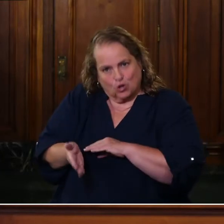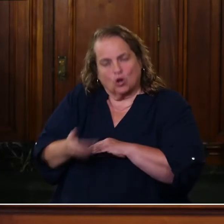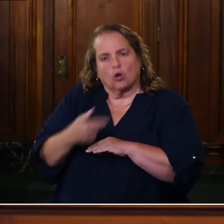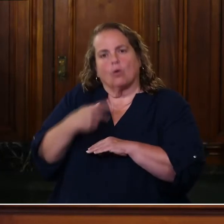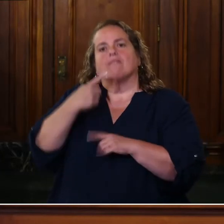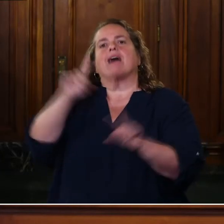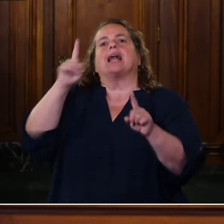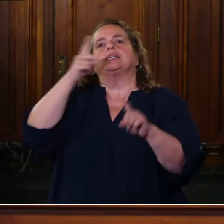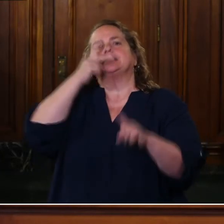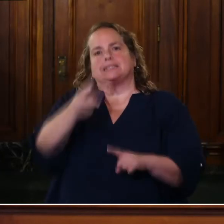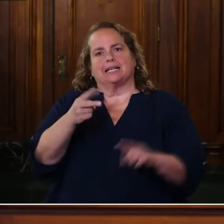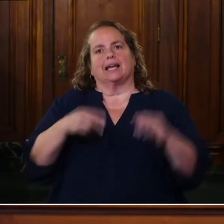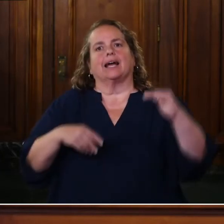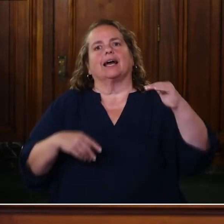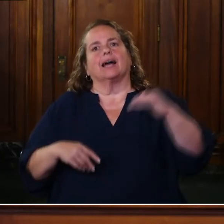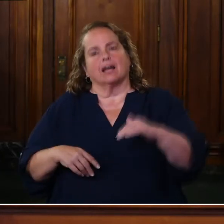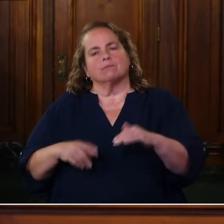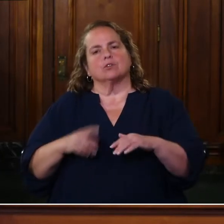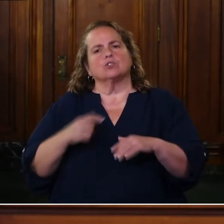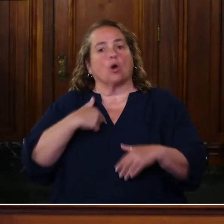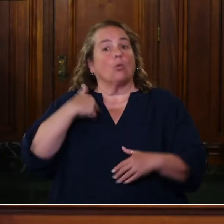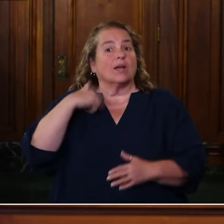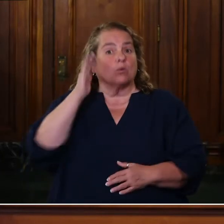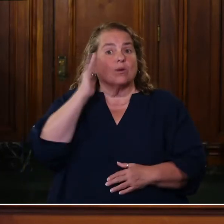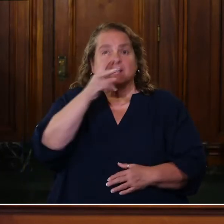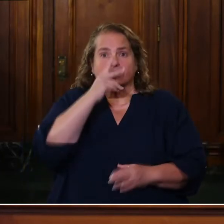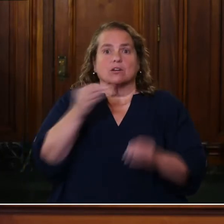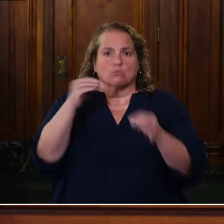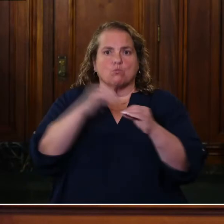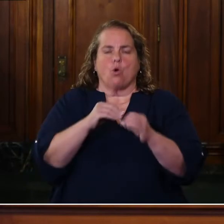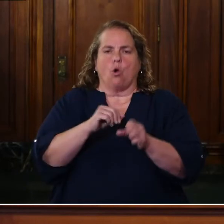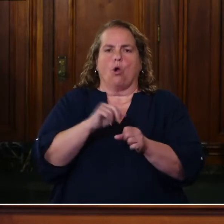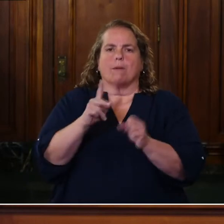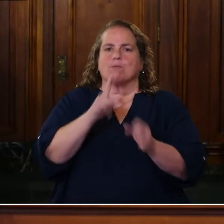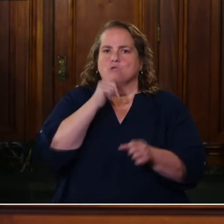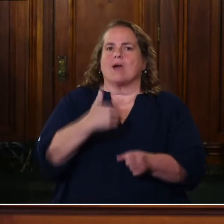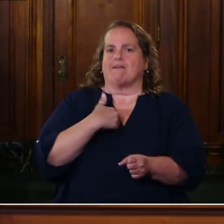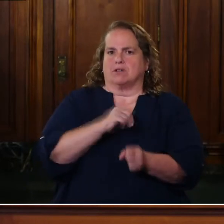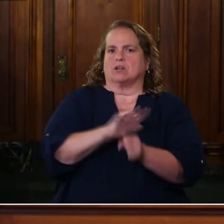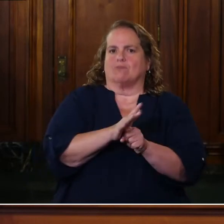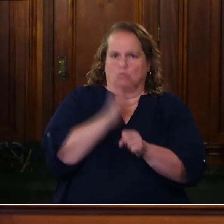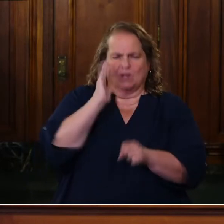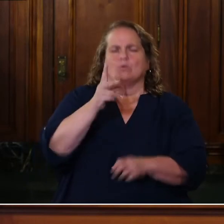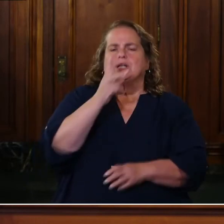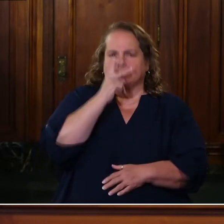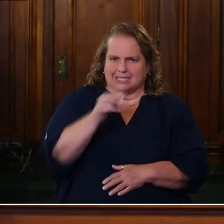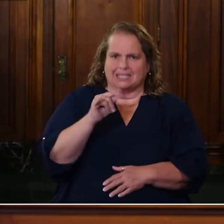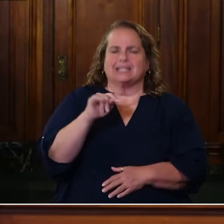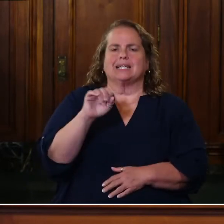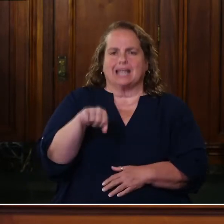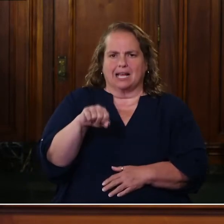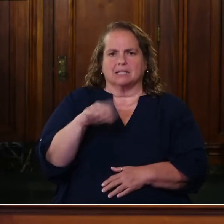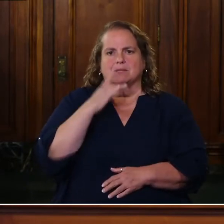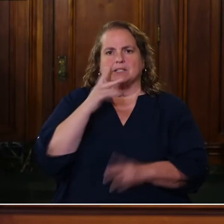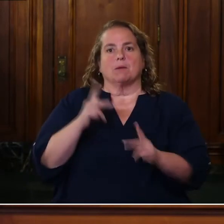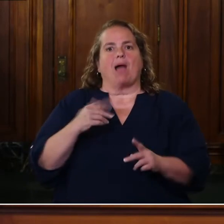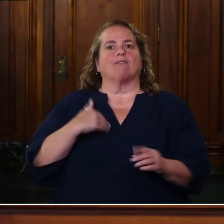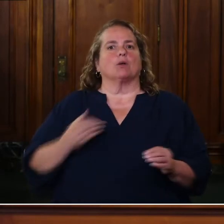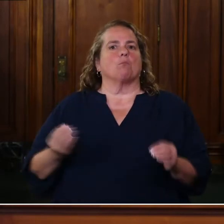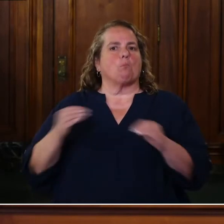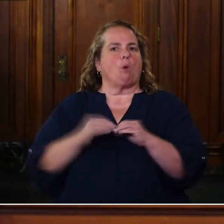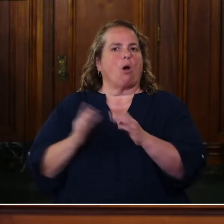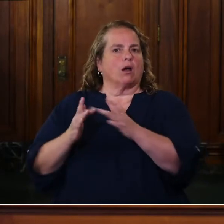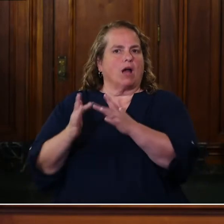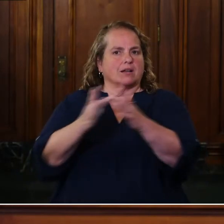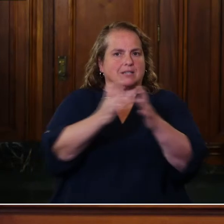we're going to see more positives. We're going to. We're going to see more positives because people are having more contacts.